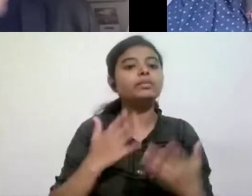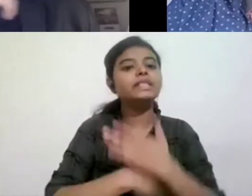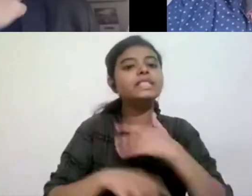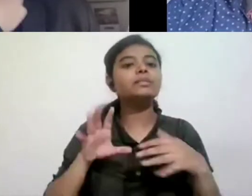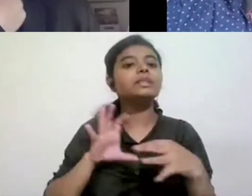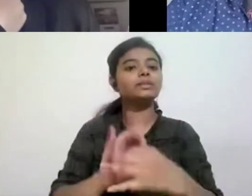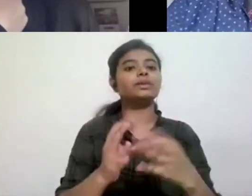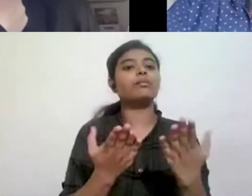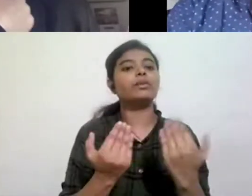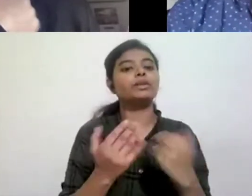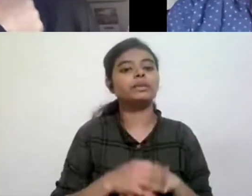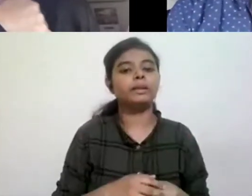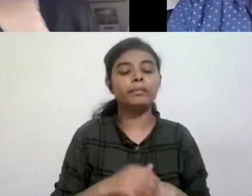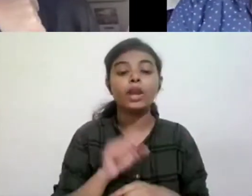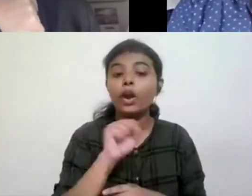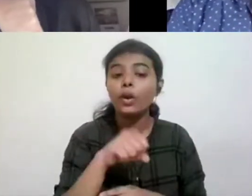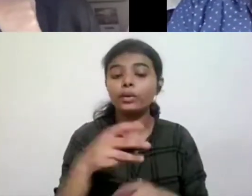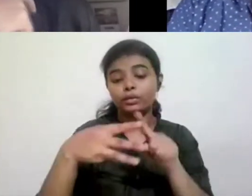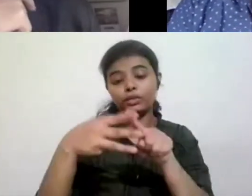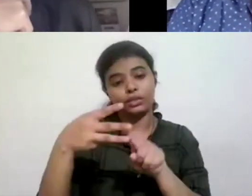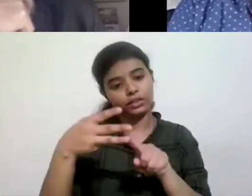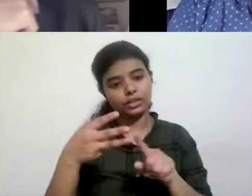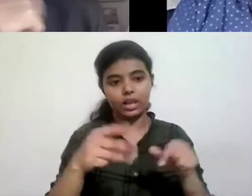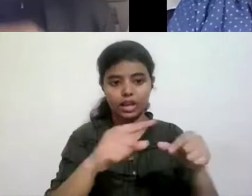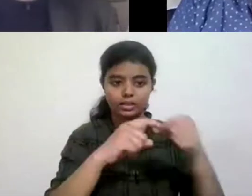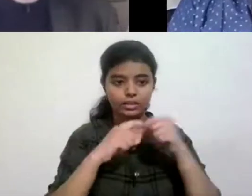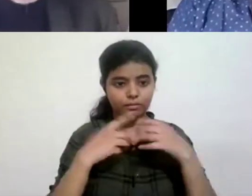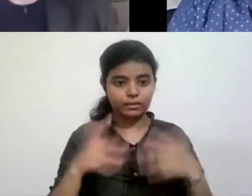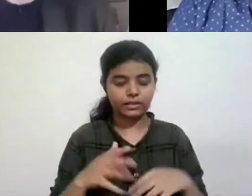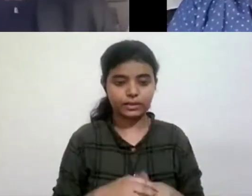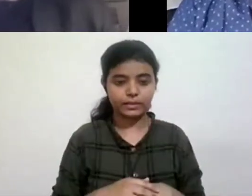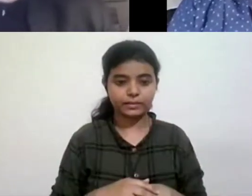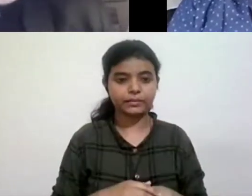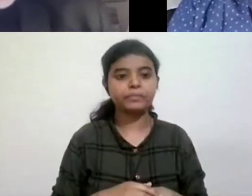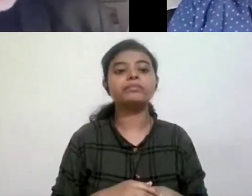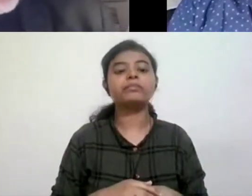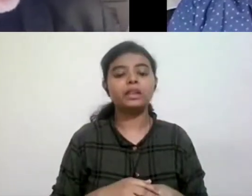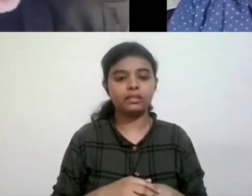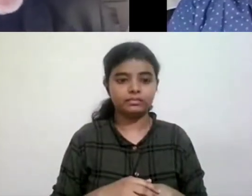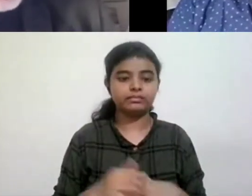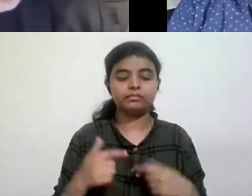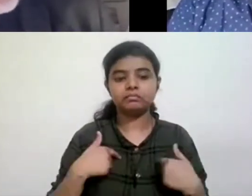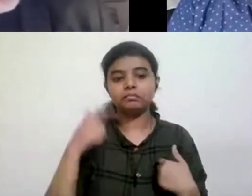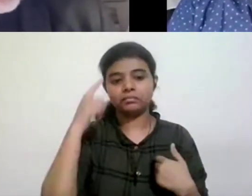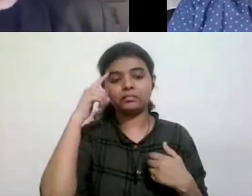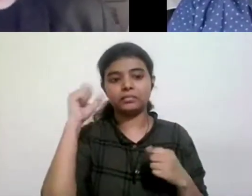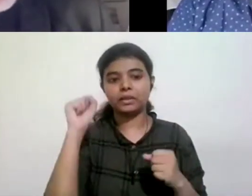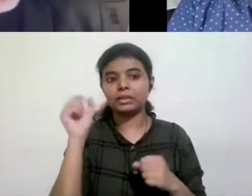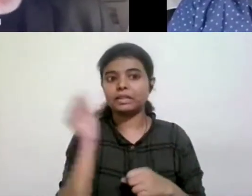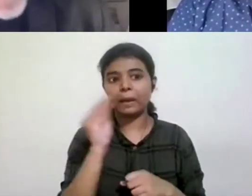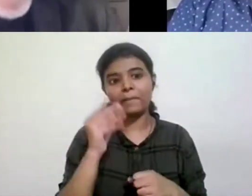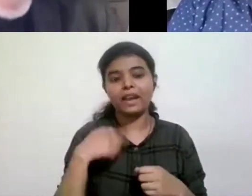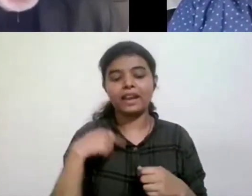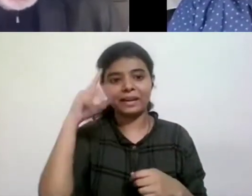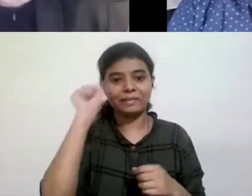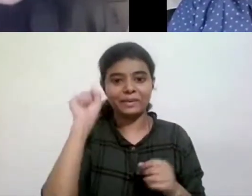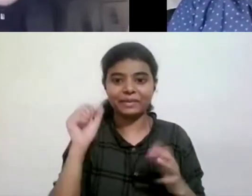Yeah. Okay. You asked me three questions and, um, I'm at an age where I remember a couple of them, um,